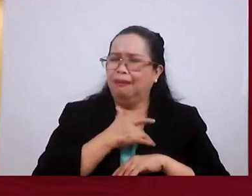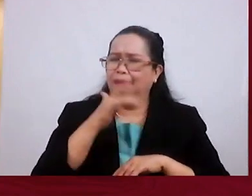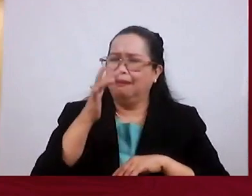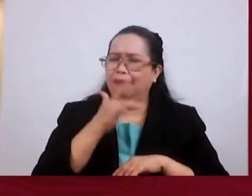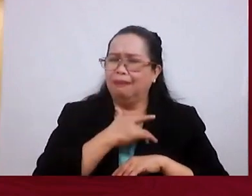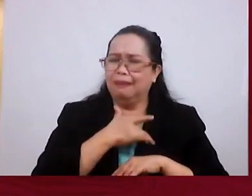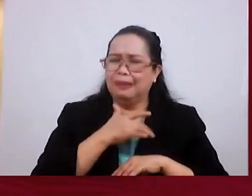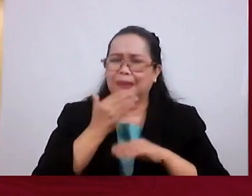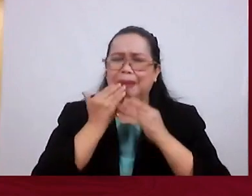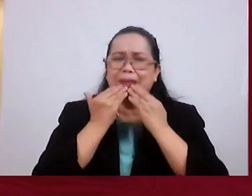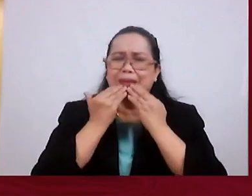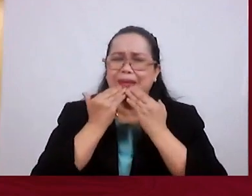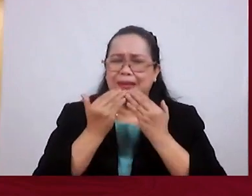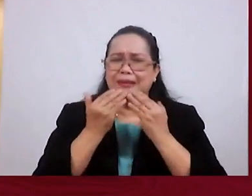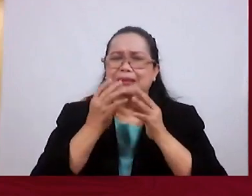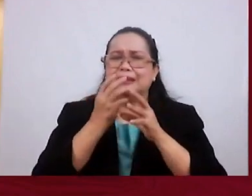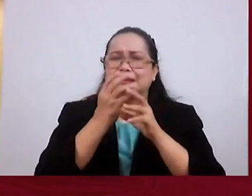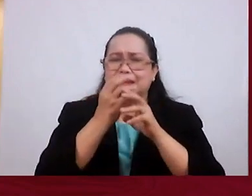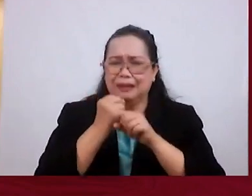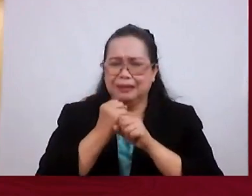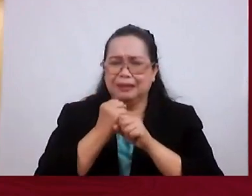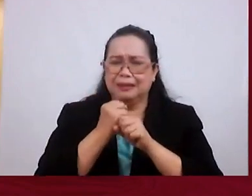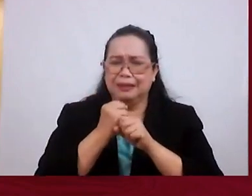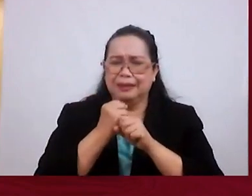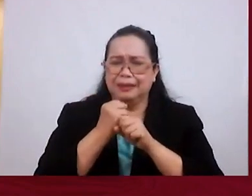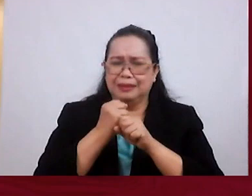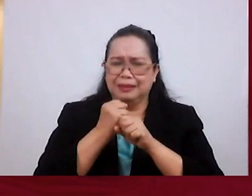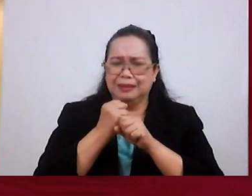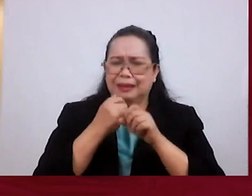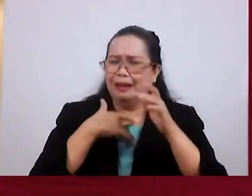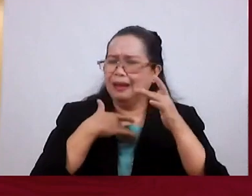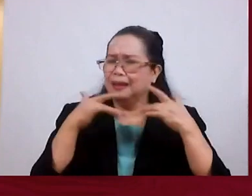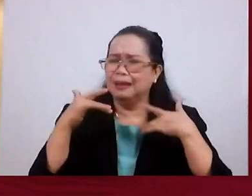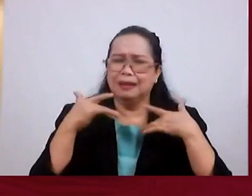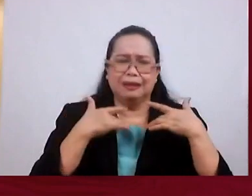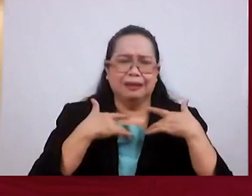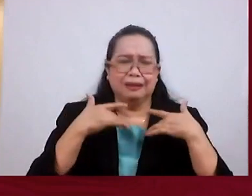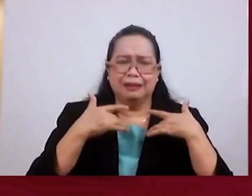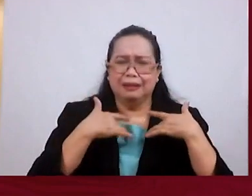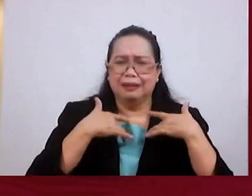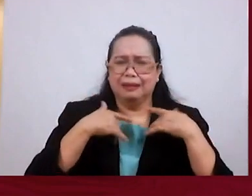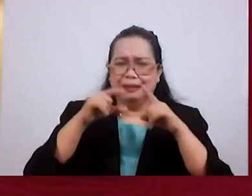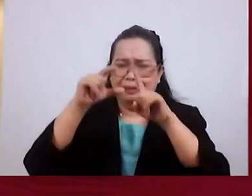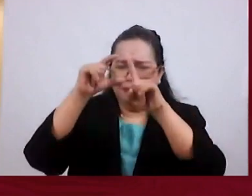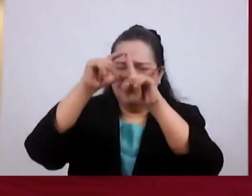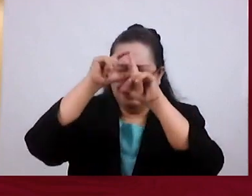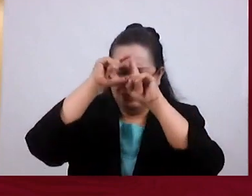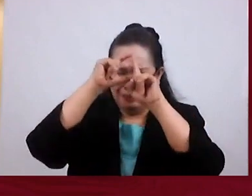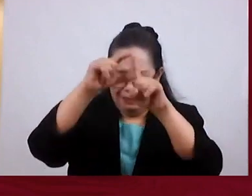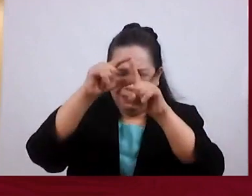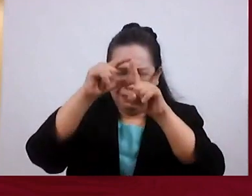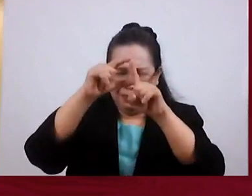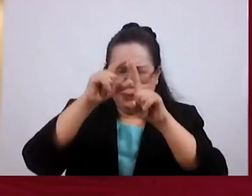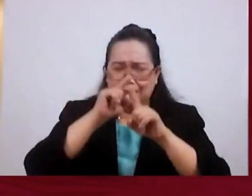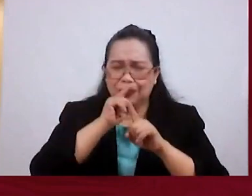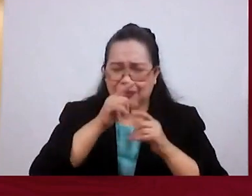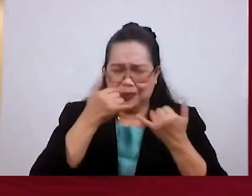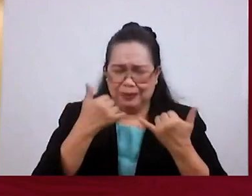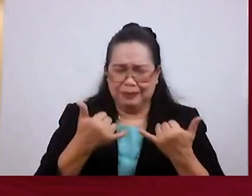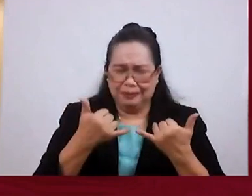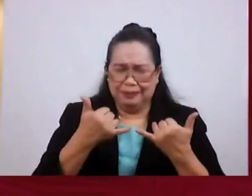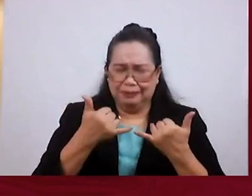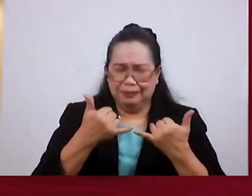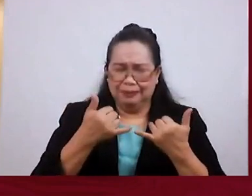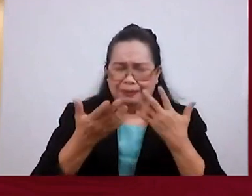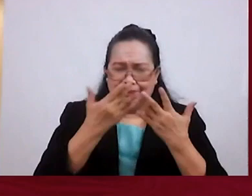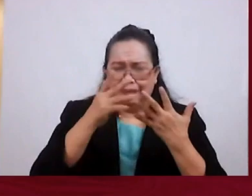Shaken Rendered Anxious By This Passage May It